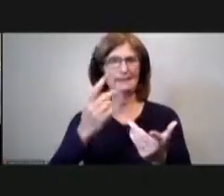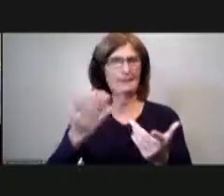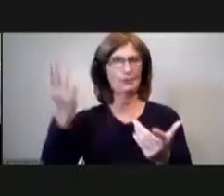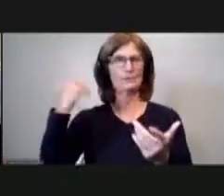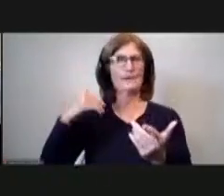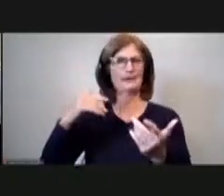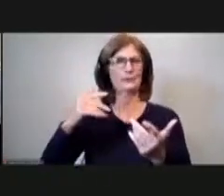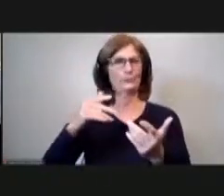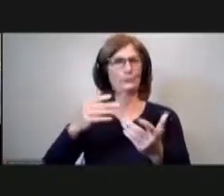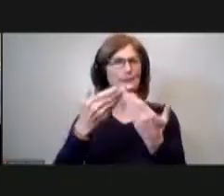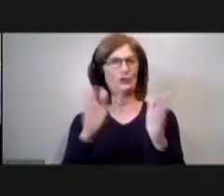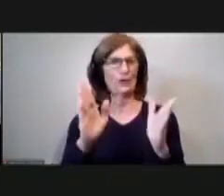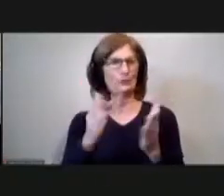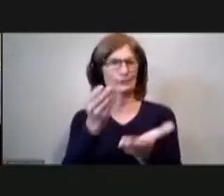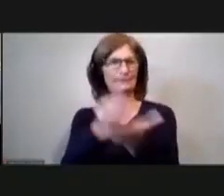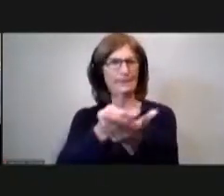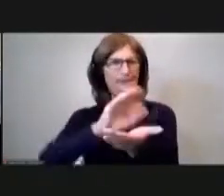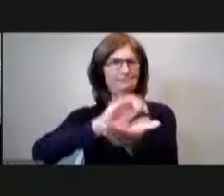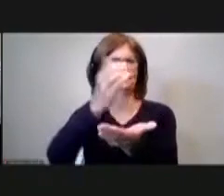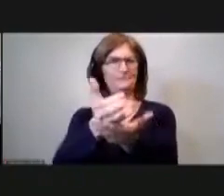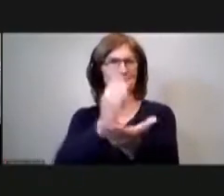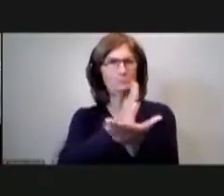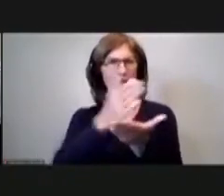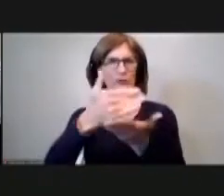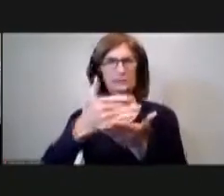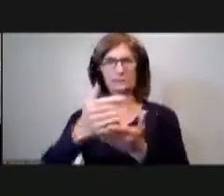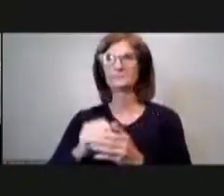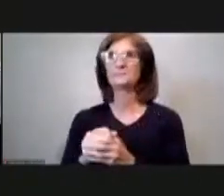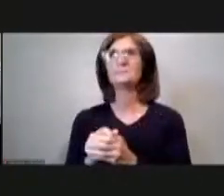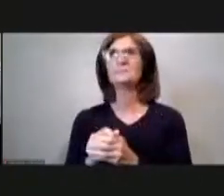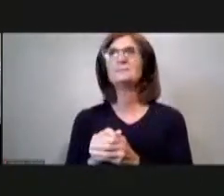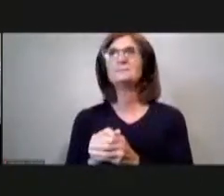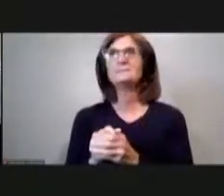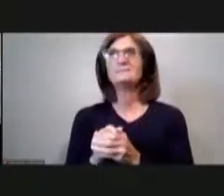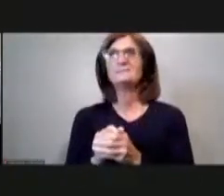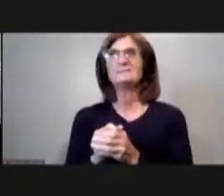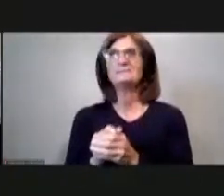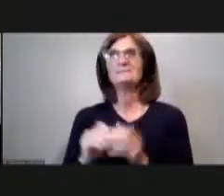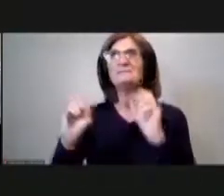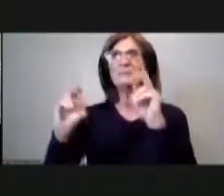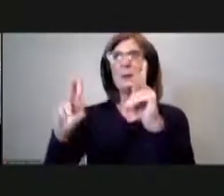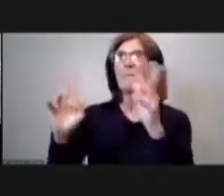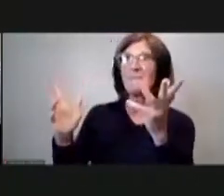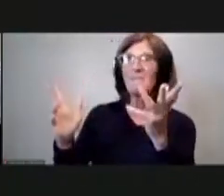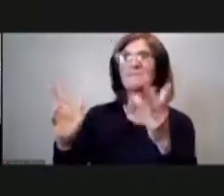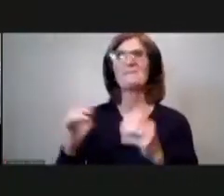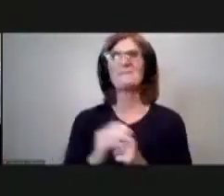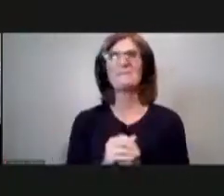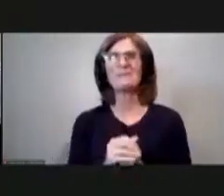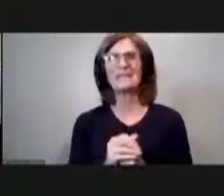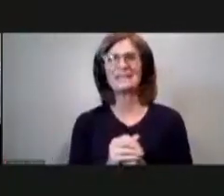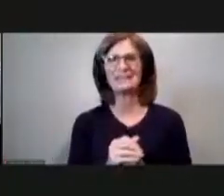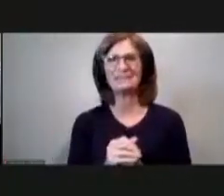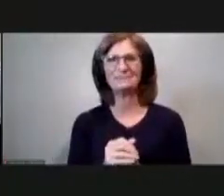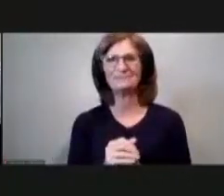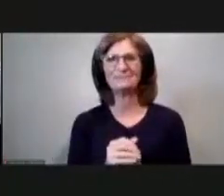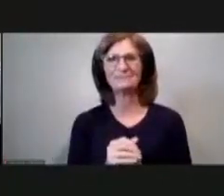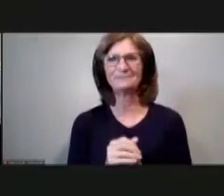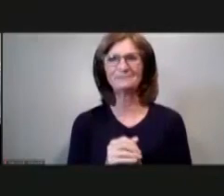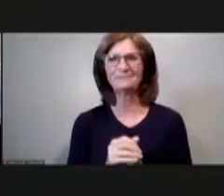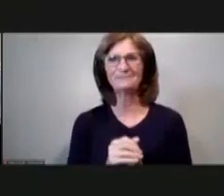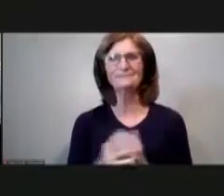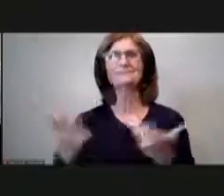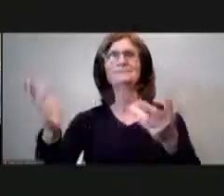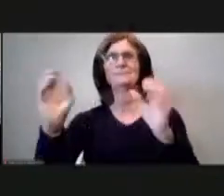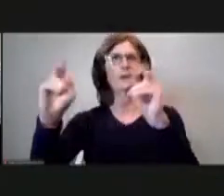got it i'm trying to shut up over here okay